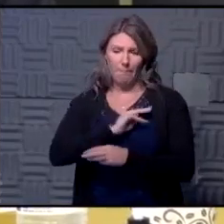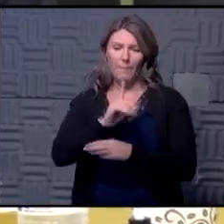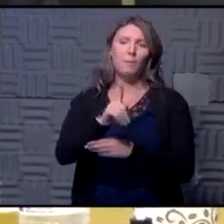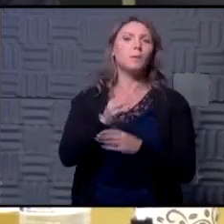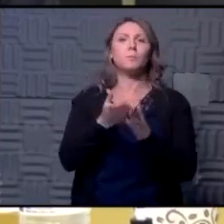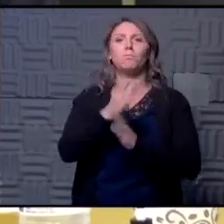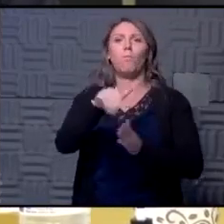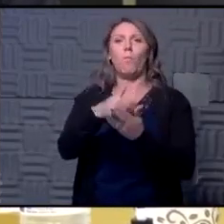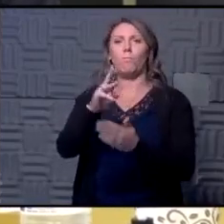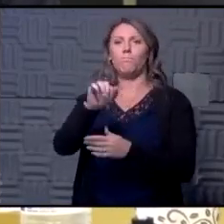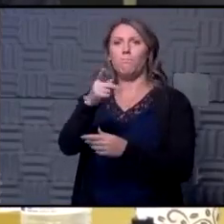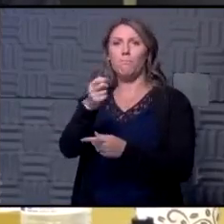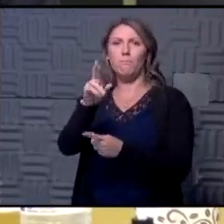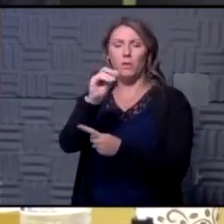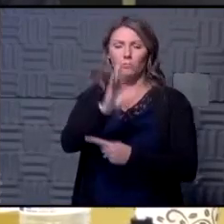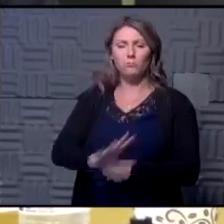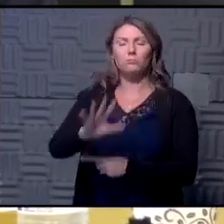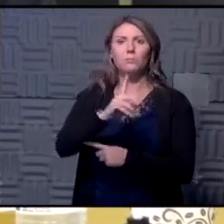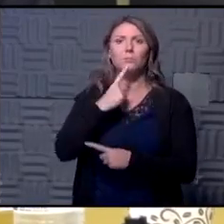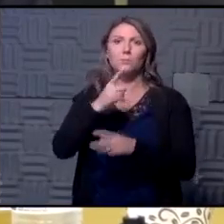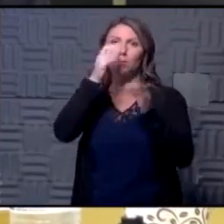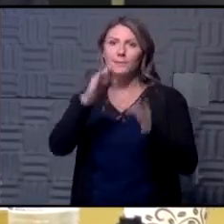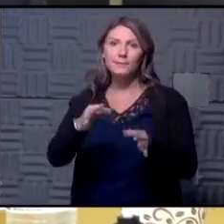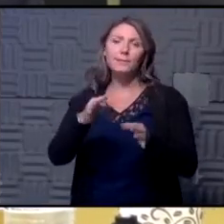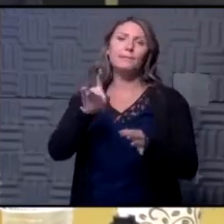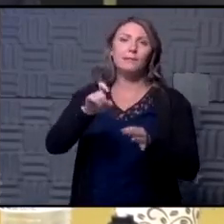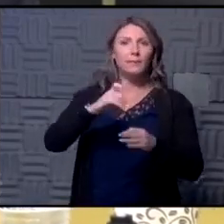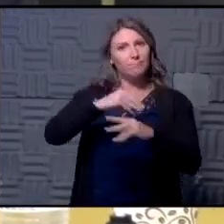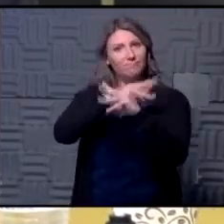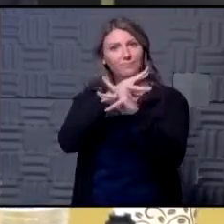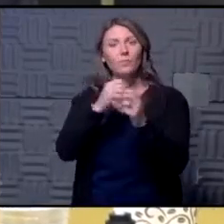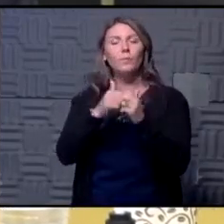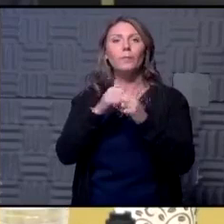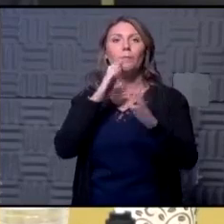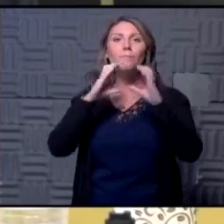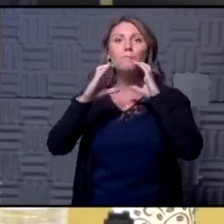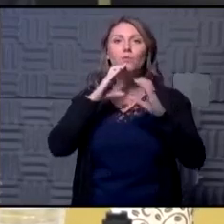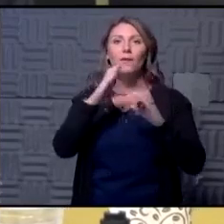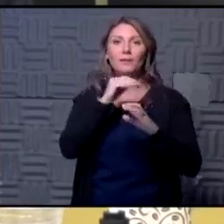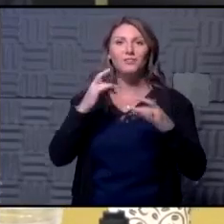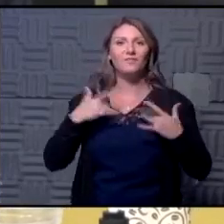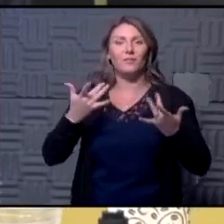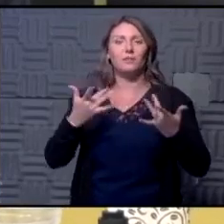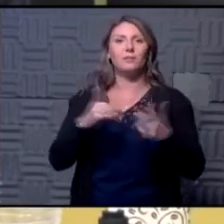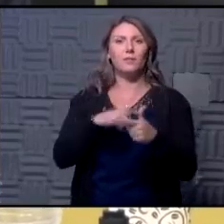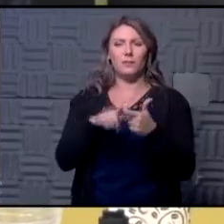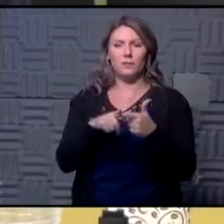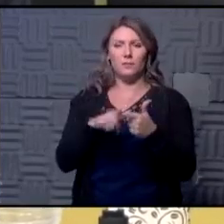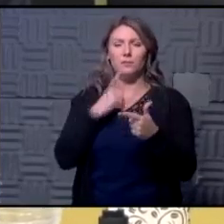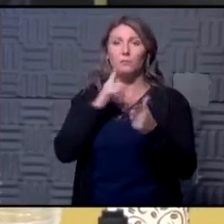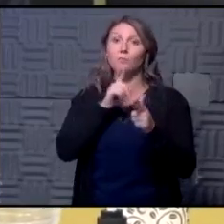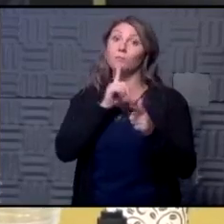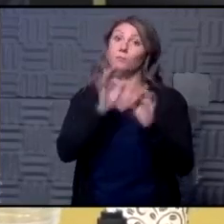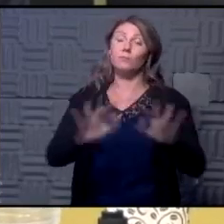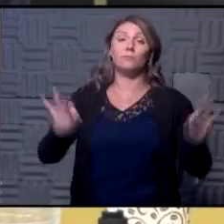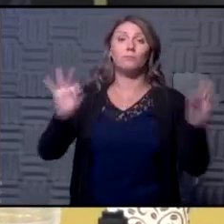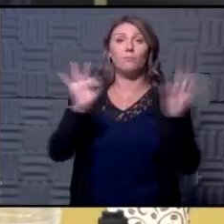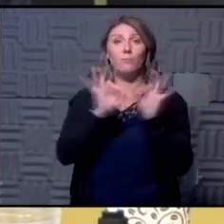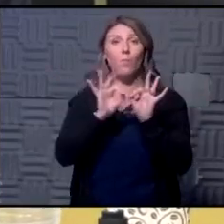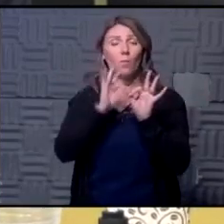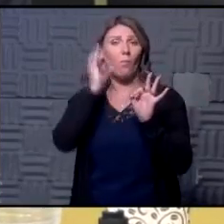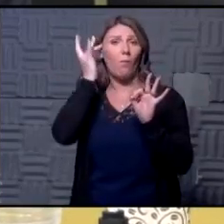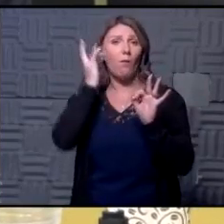we decided obviously we had to go virtual with our with our communications and events but it became very important for us to be